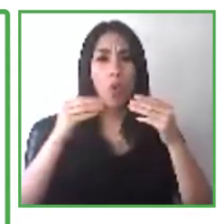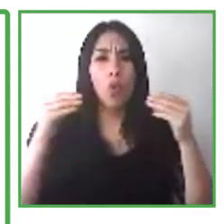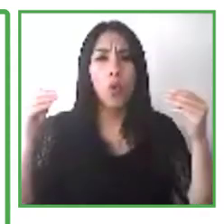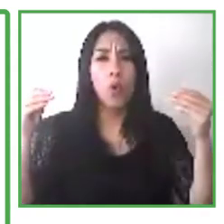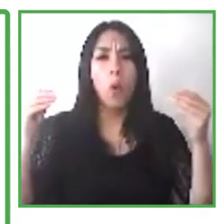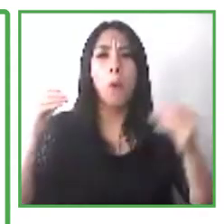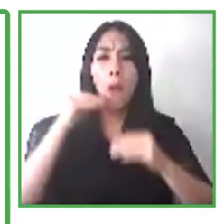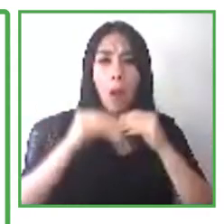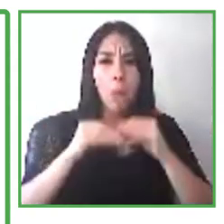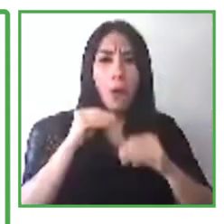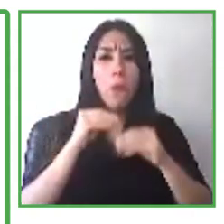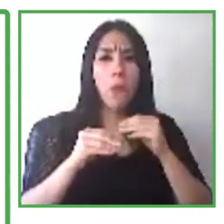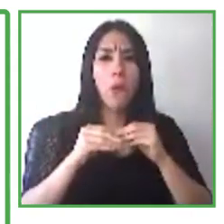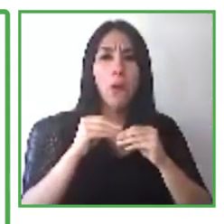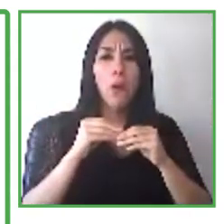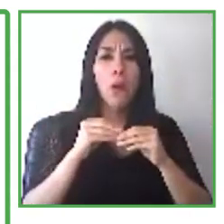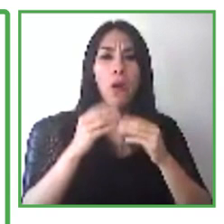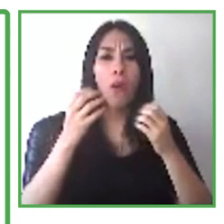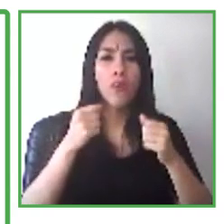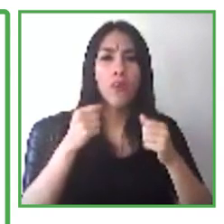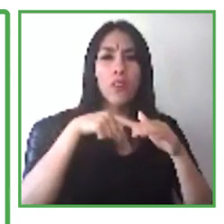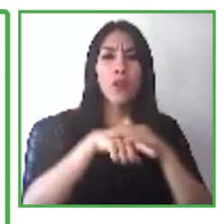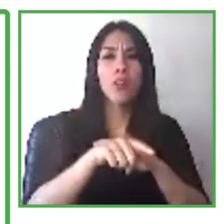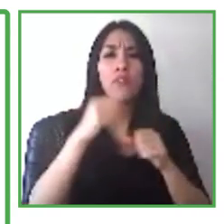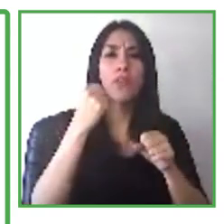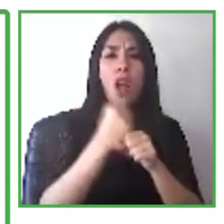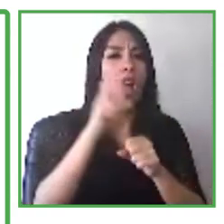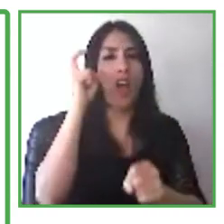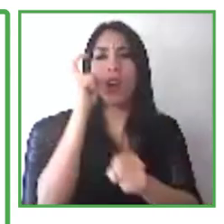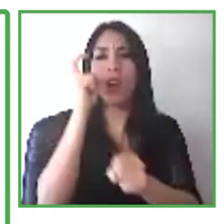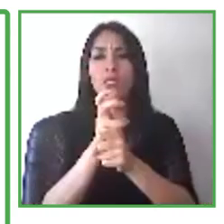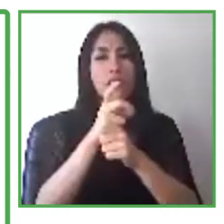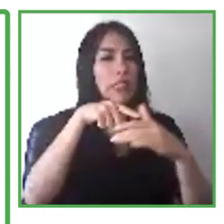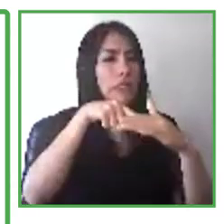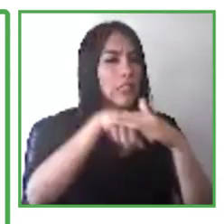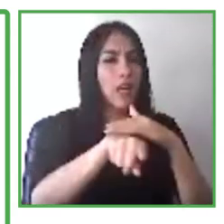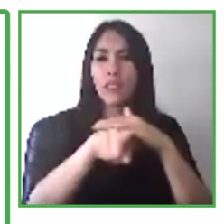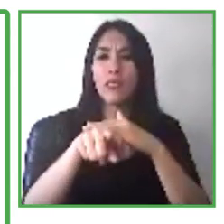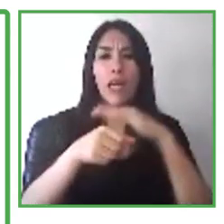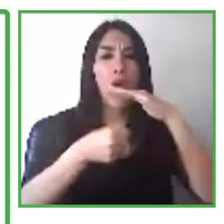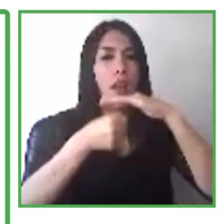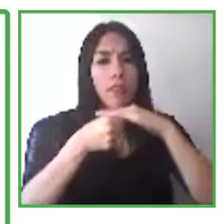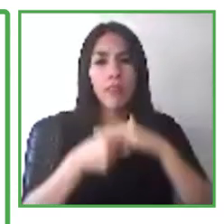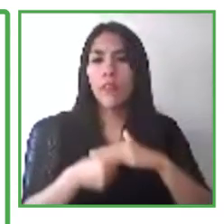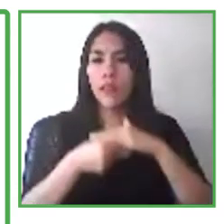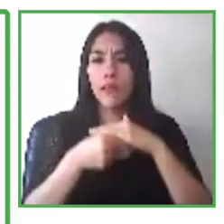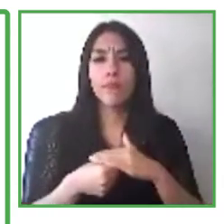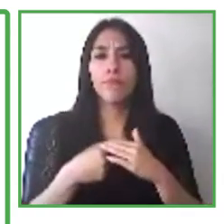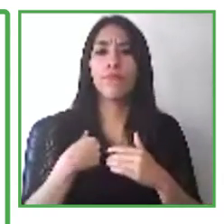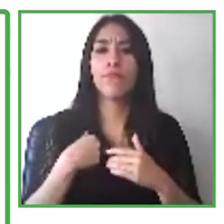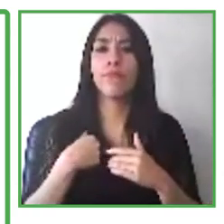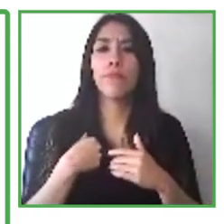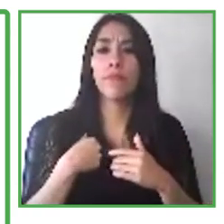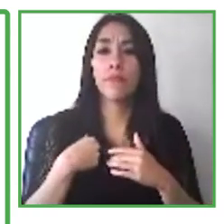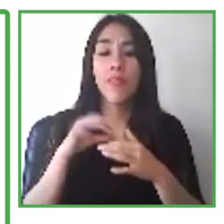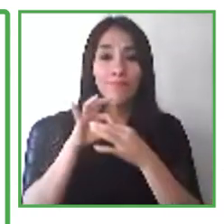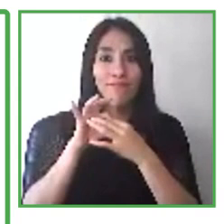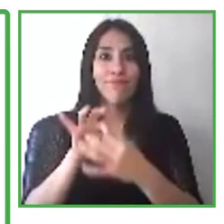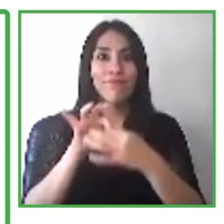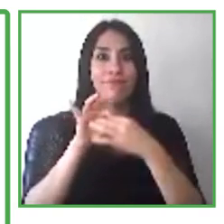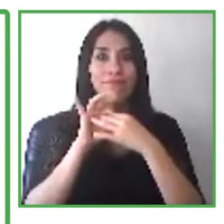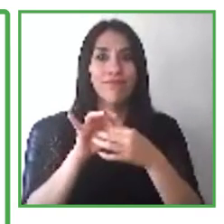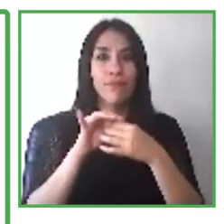Boyd that Digi Spark joins forces with Microsoft Philanthropies since 2013, in this case in Argentina with Cilsa.